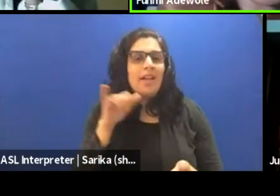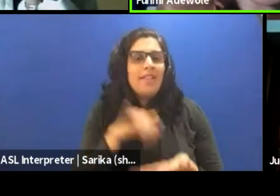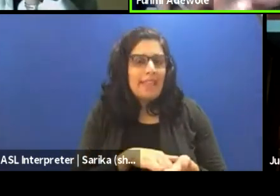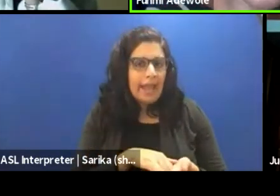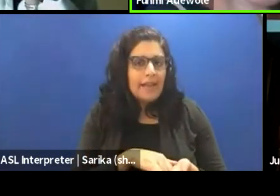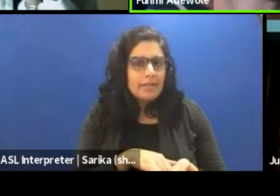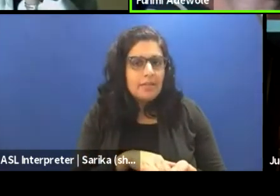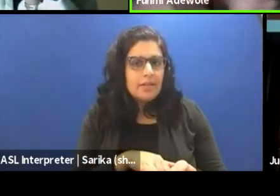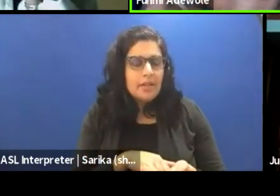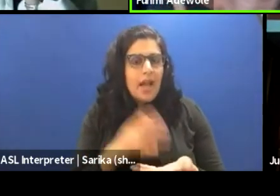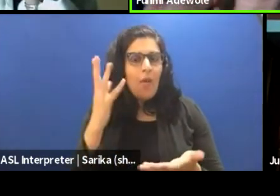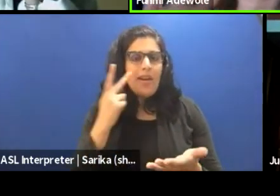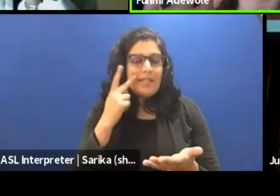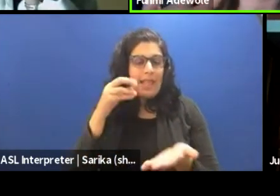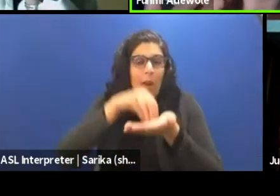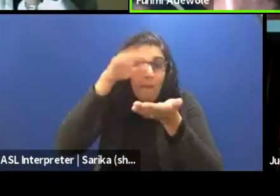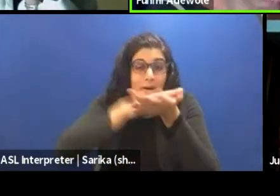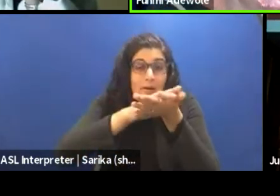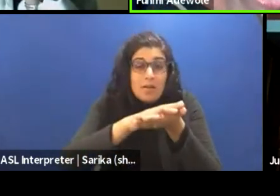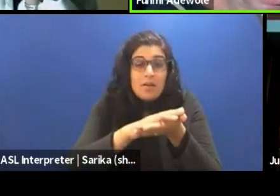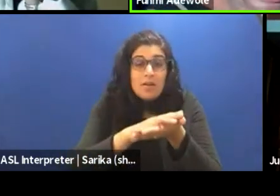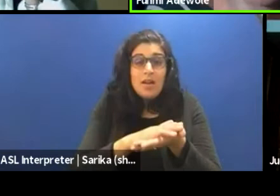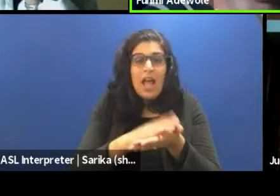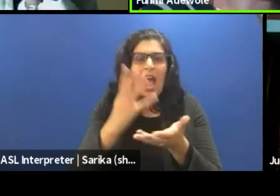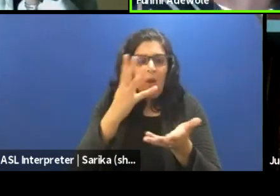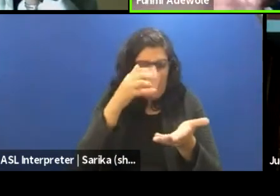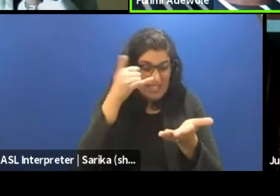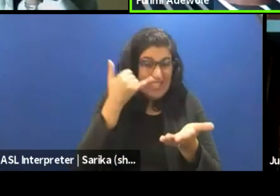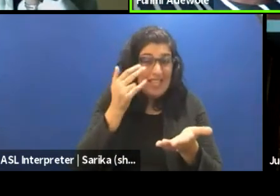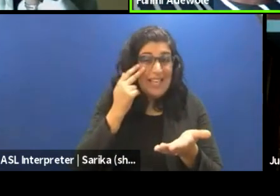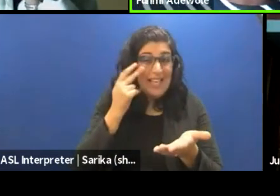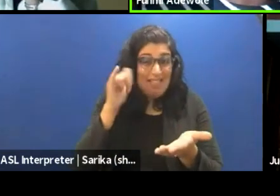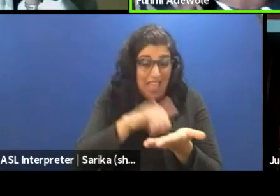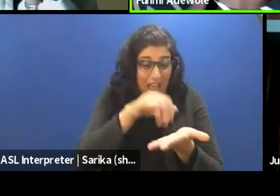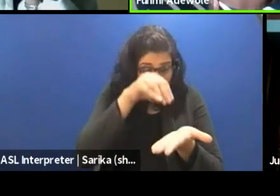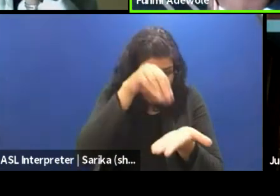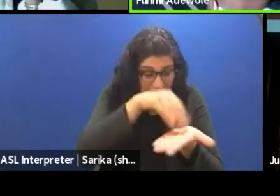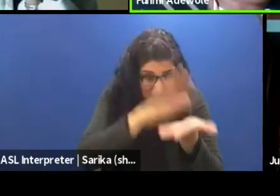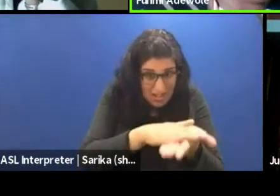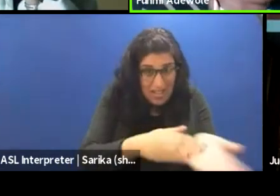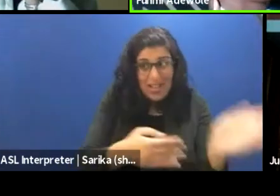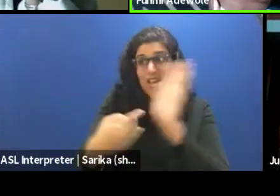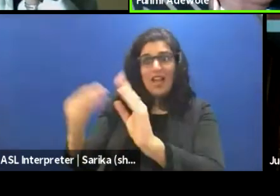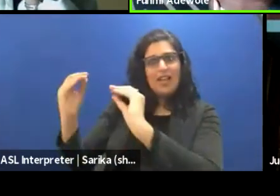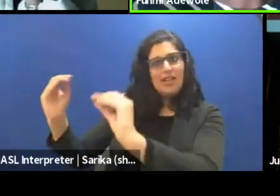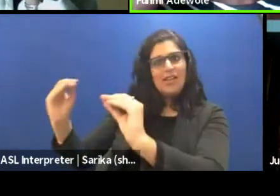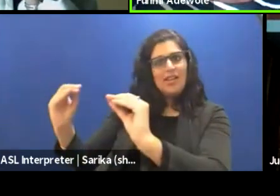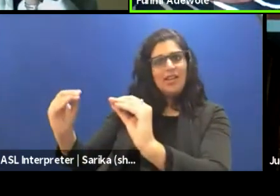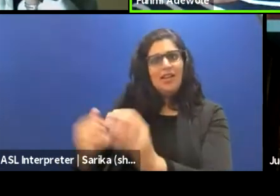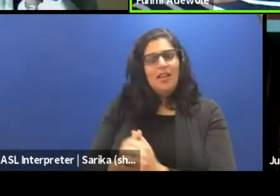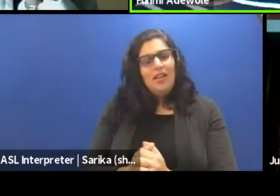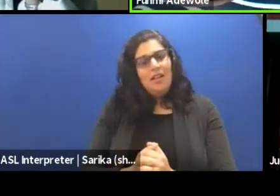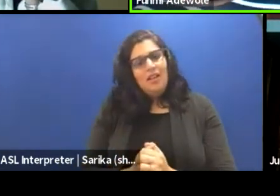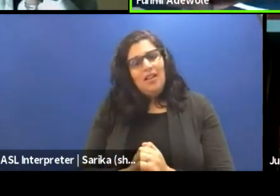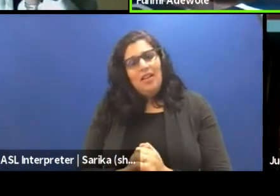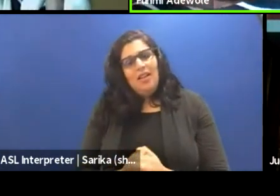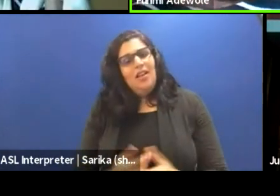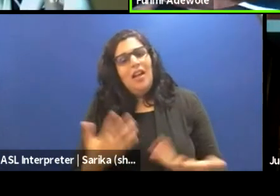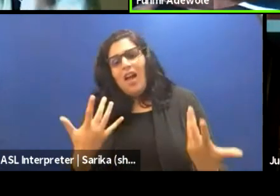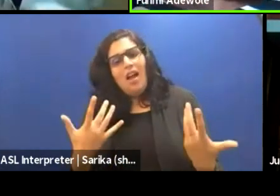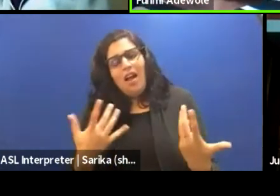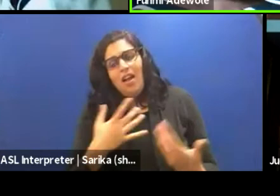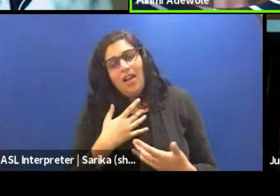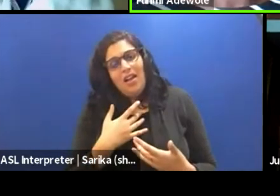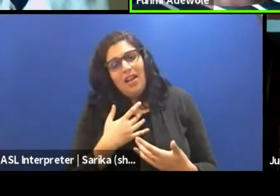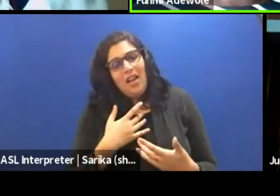I would like to see it documented. I'd like to see it taught. And then people can be happy. I like Japanese butto. I also